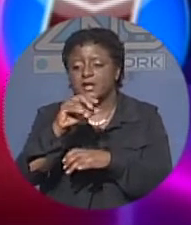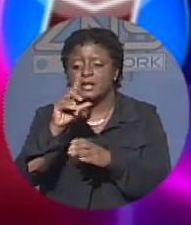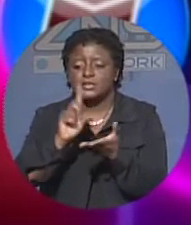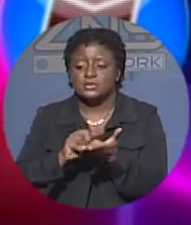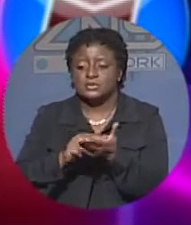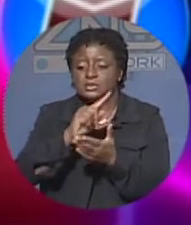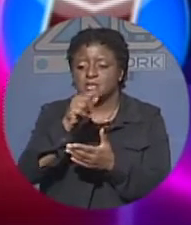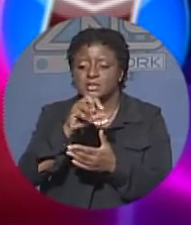znspahamas.com